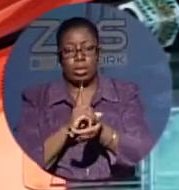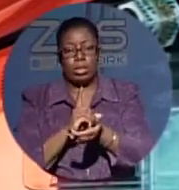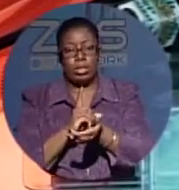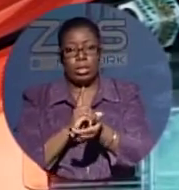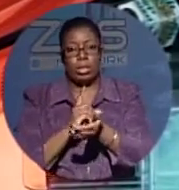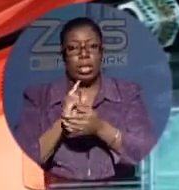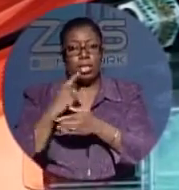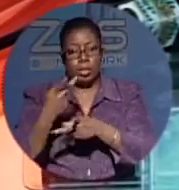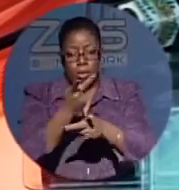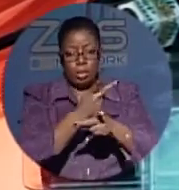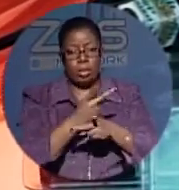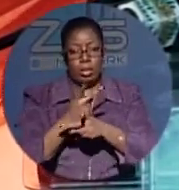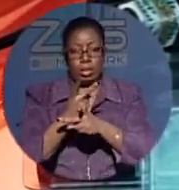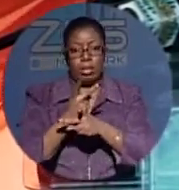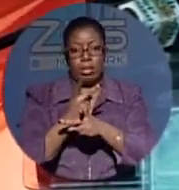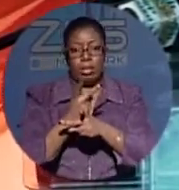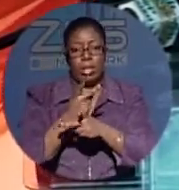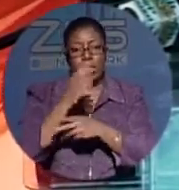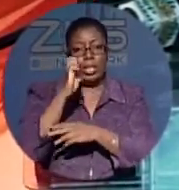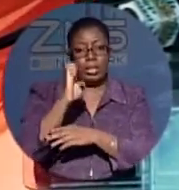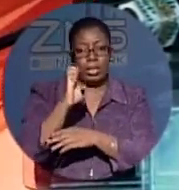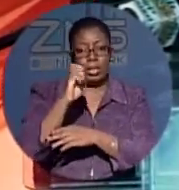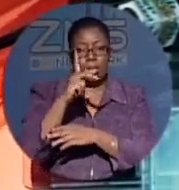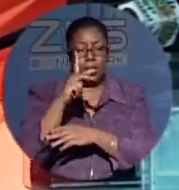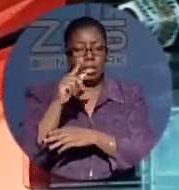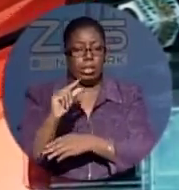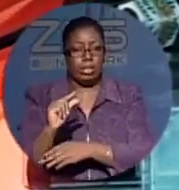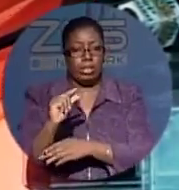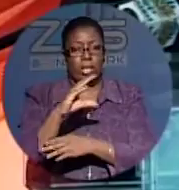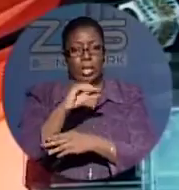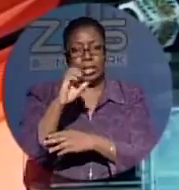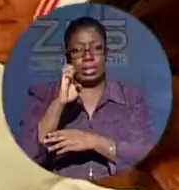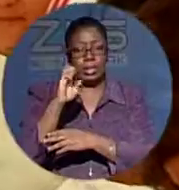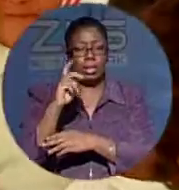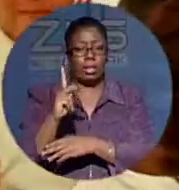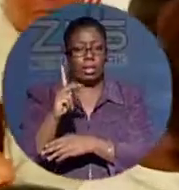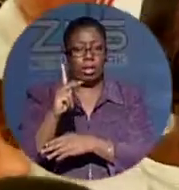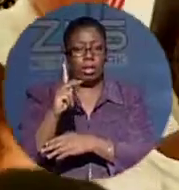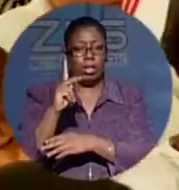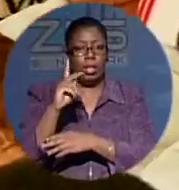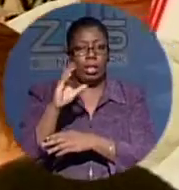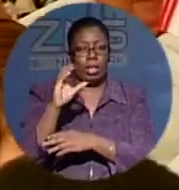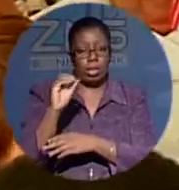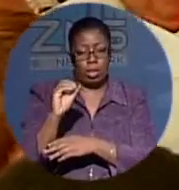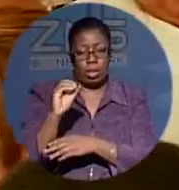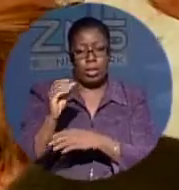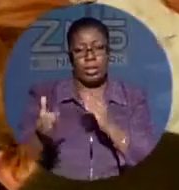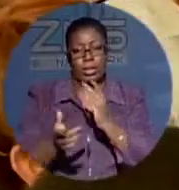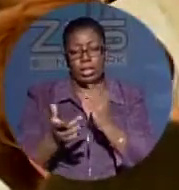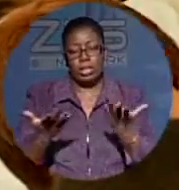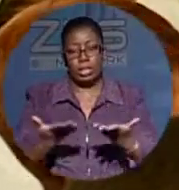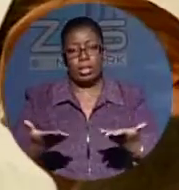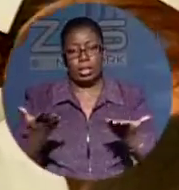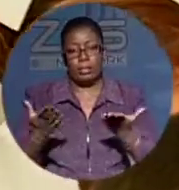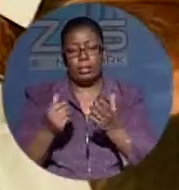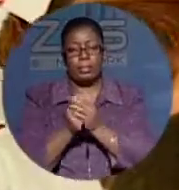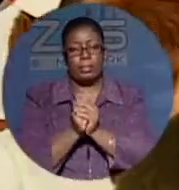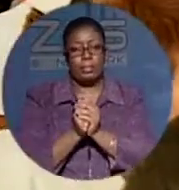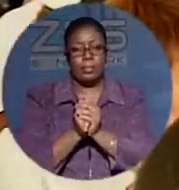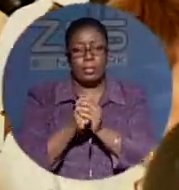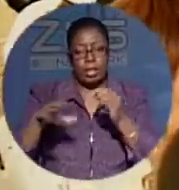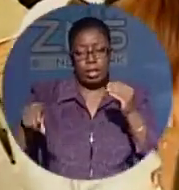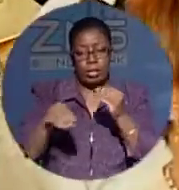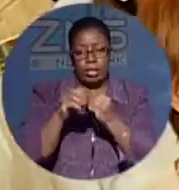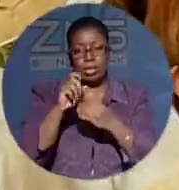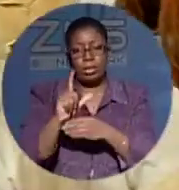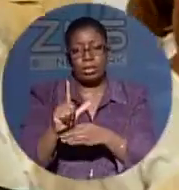laboratory, biomedical, EKG, and EK echo technicians here at the facility. Additionally,